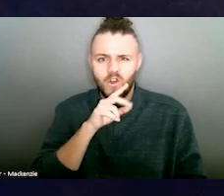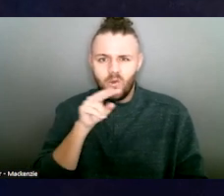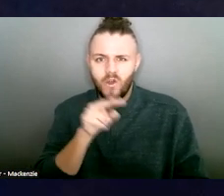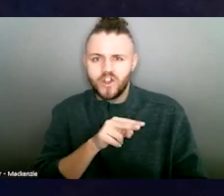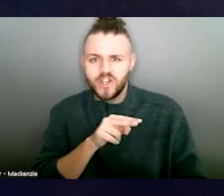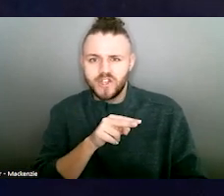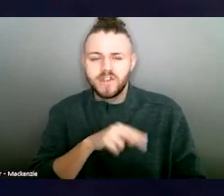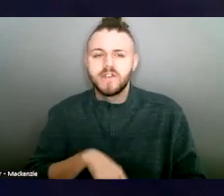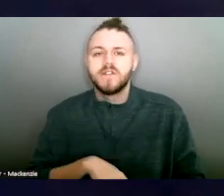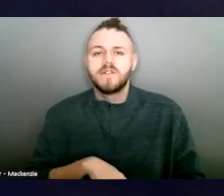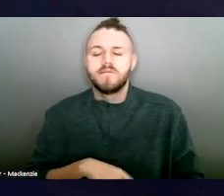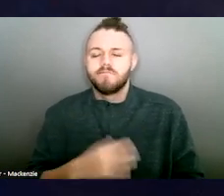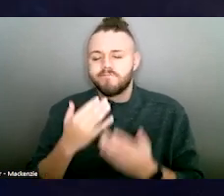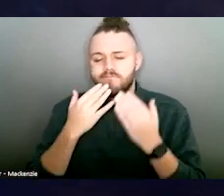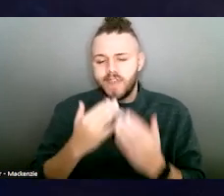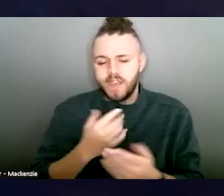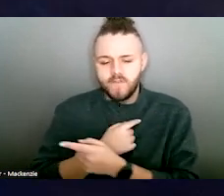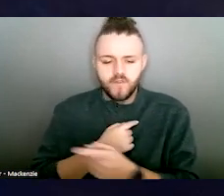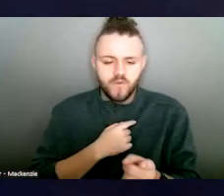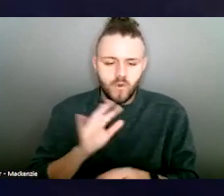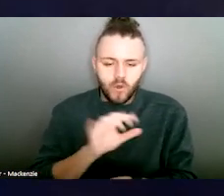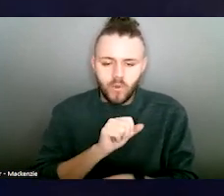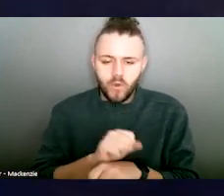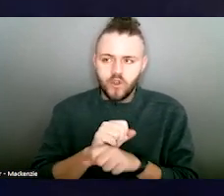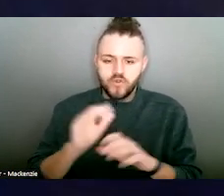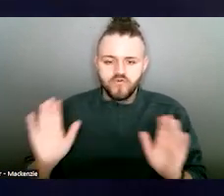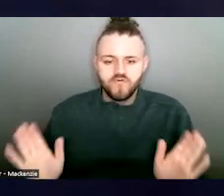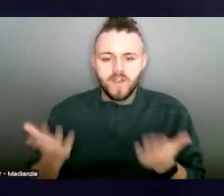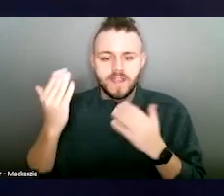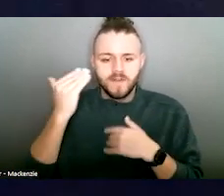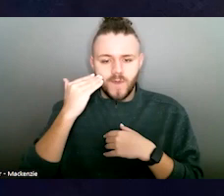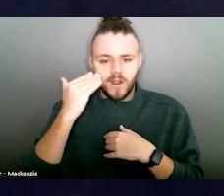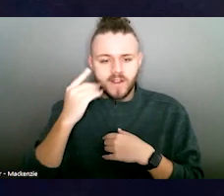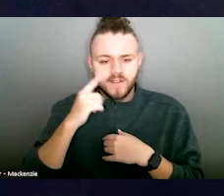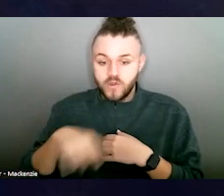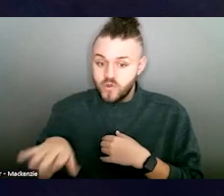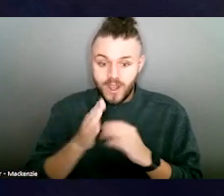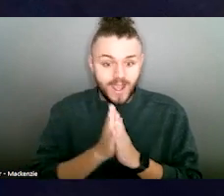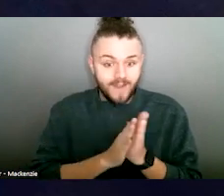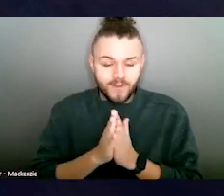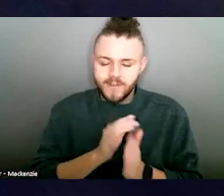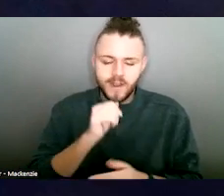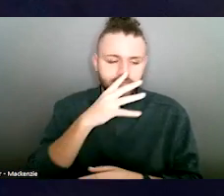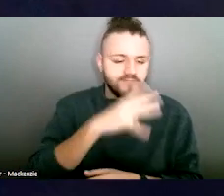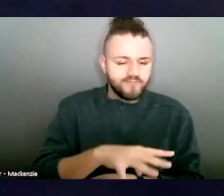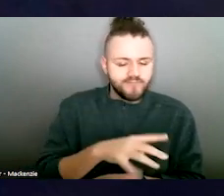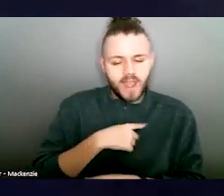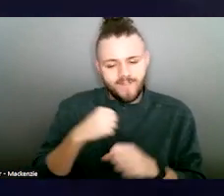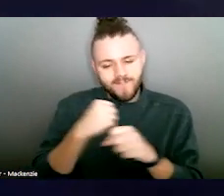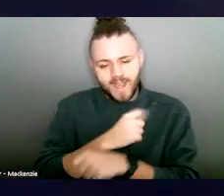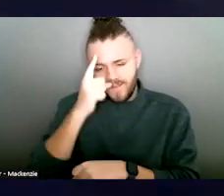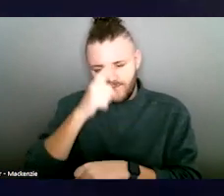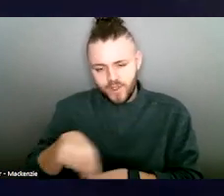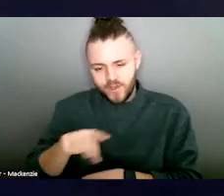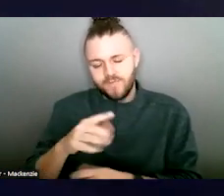to raise awareness about domestic violence in our state. Your efforts do not go on notice, and I am fighting for you here in Columbus. Thank you.